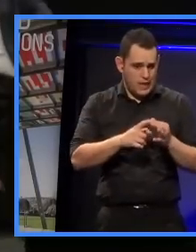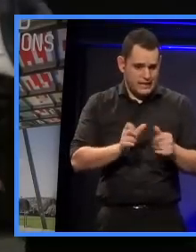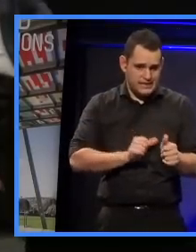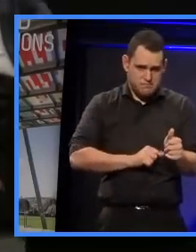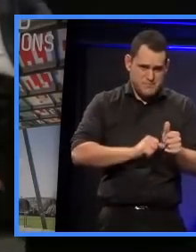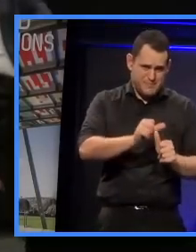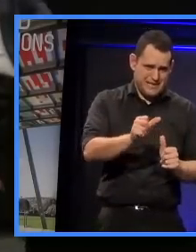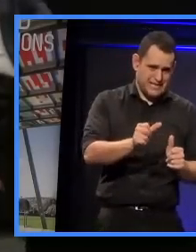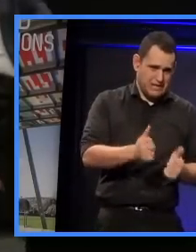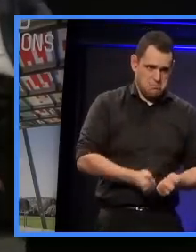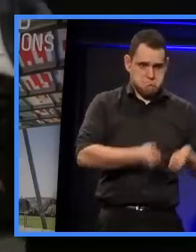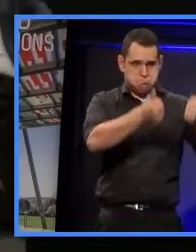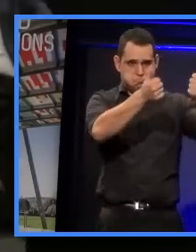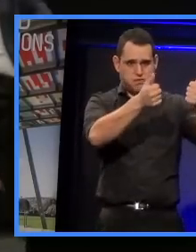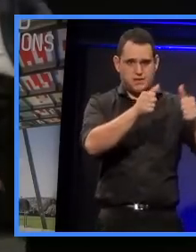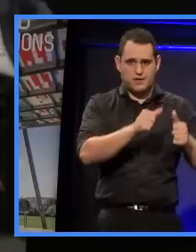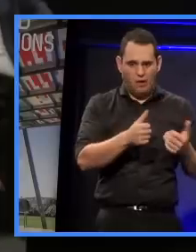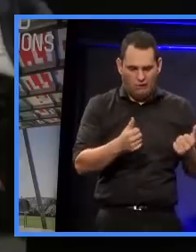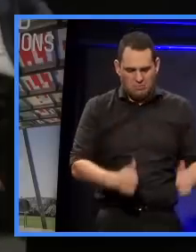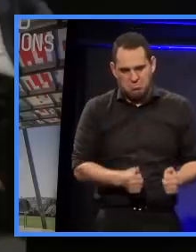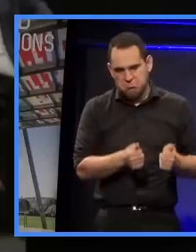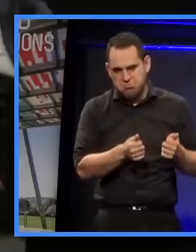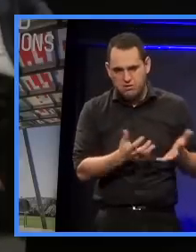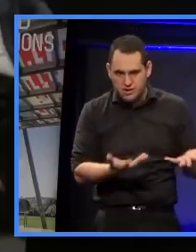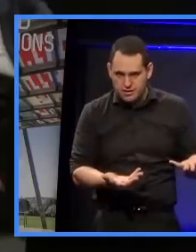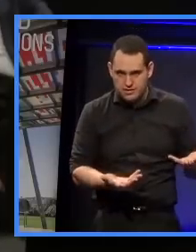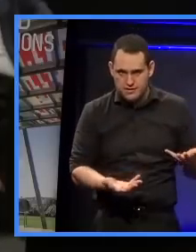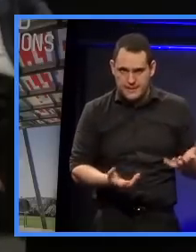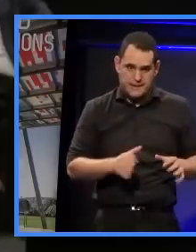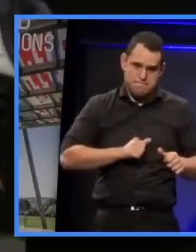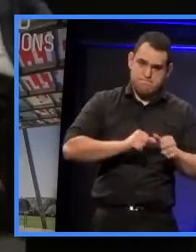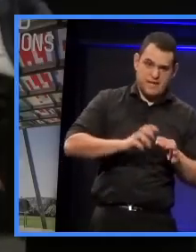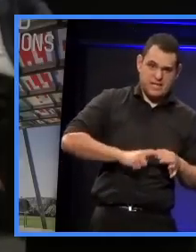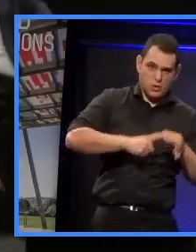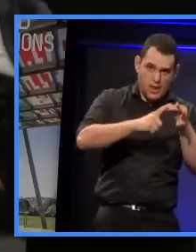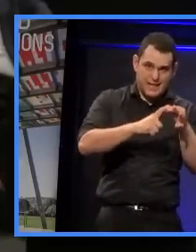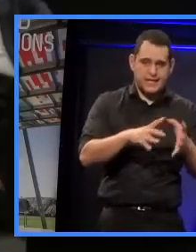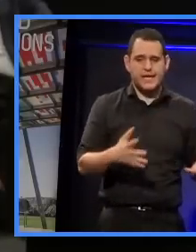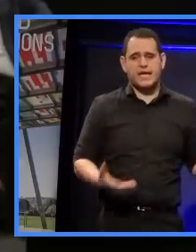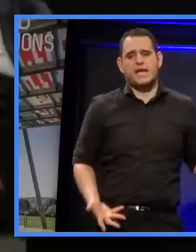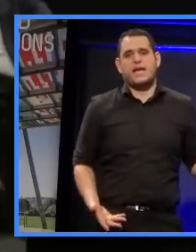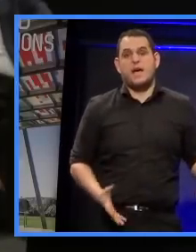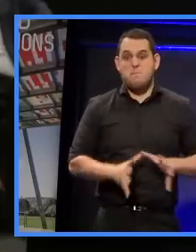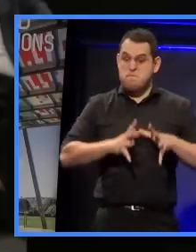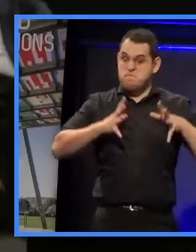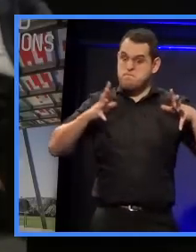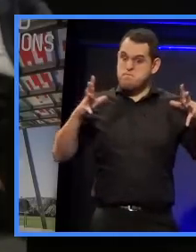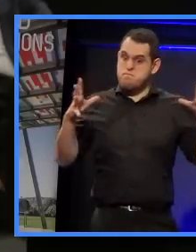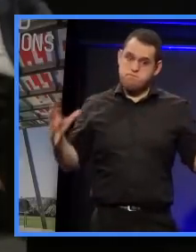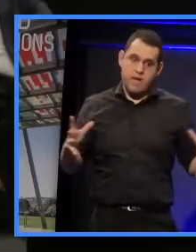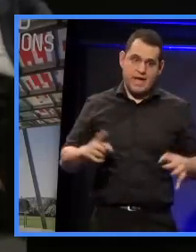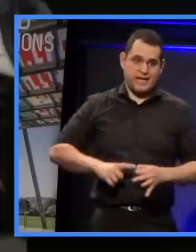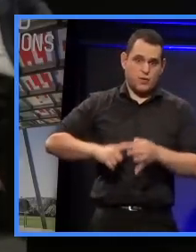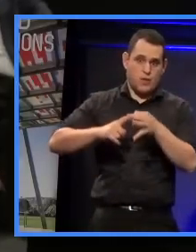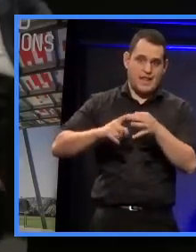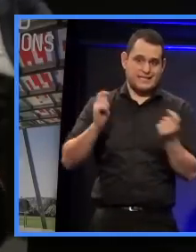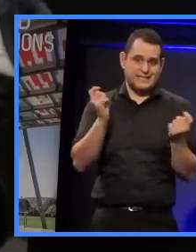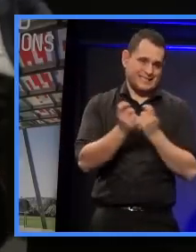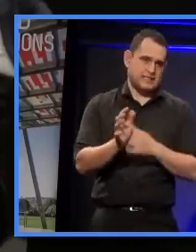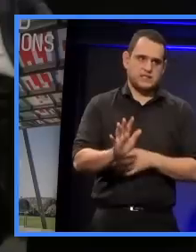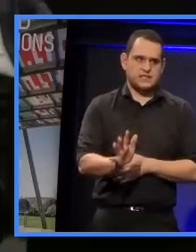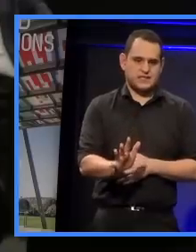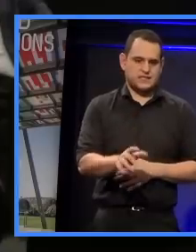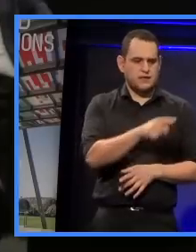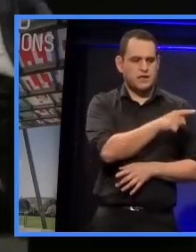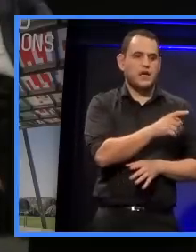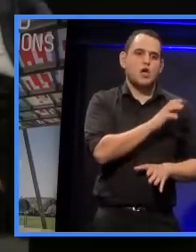different? A much higher quality, I mean? It's not hugely. I mean, the Christchurch Town Hall has